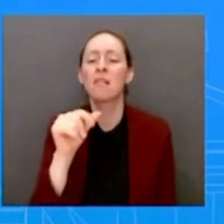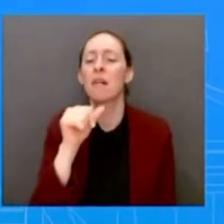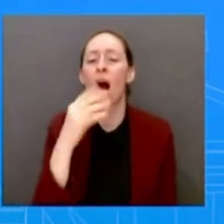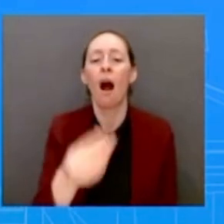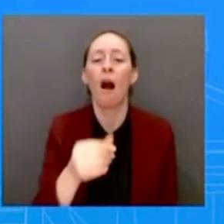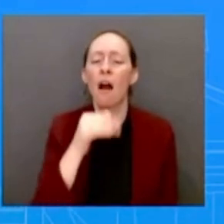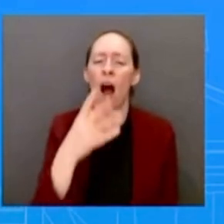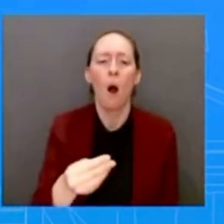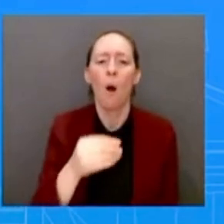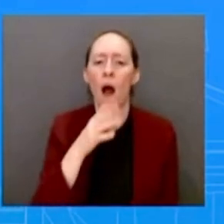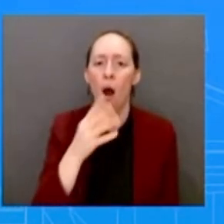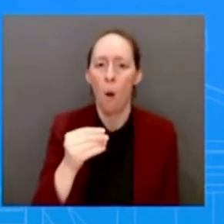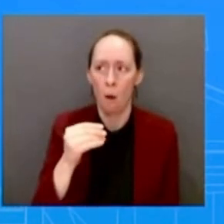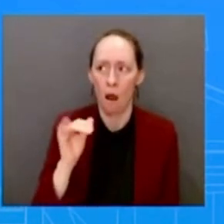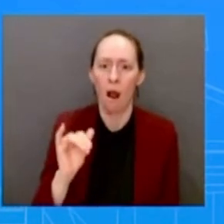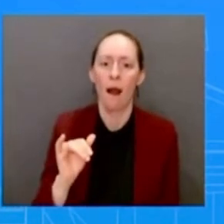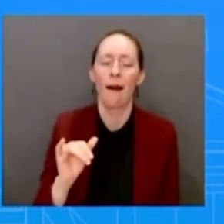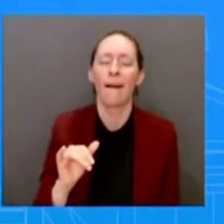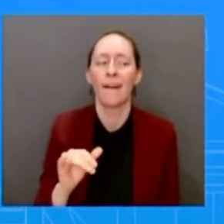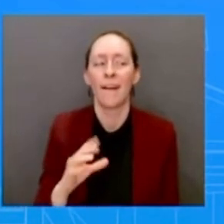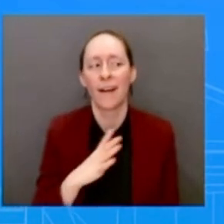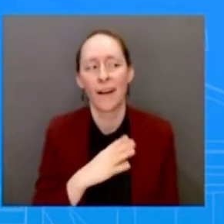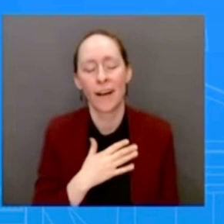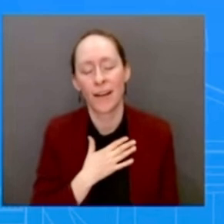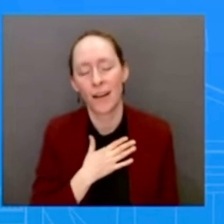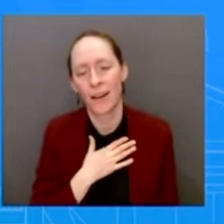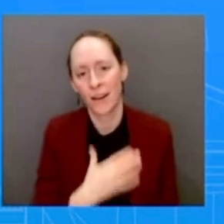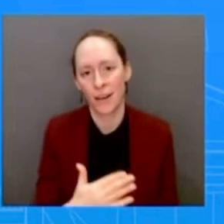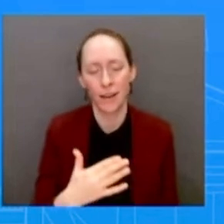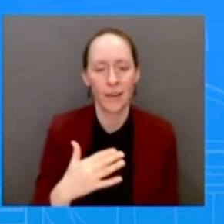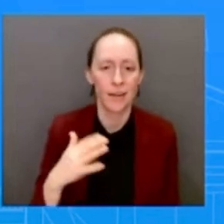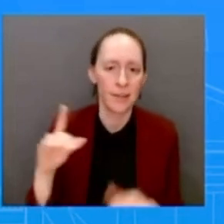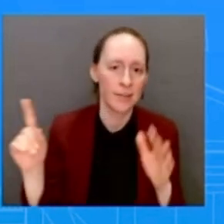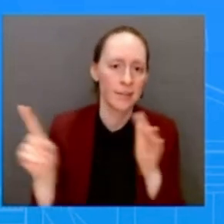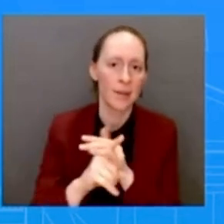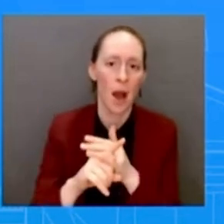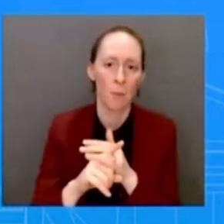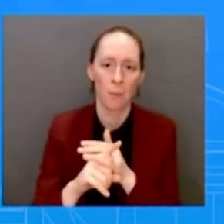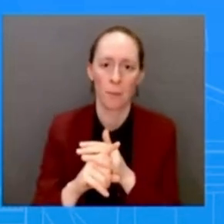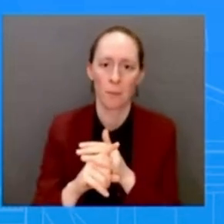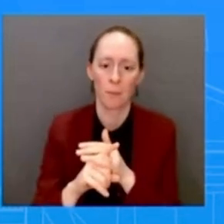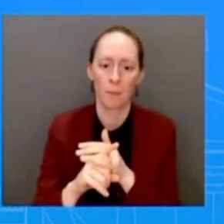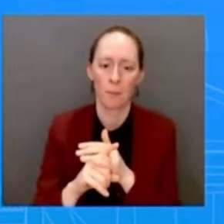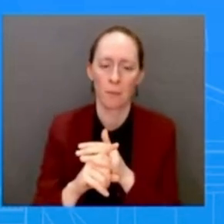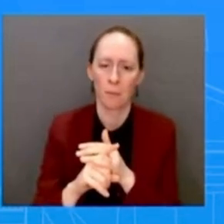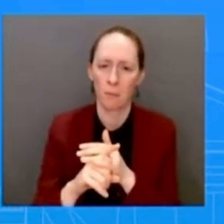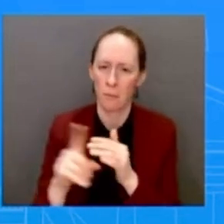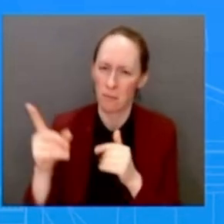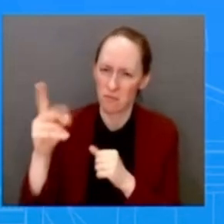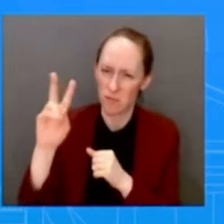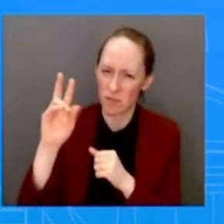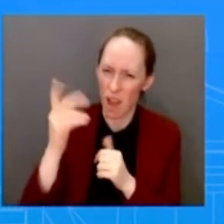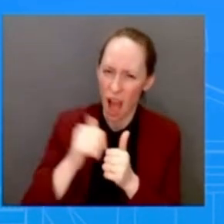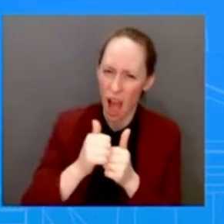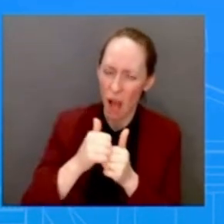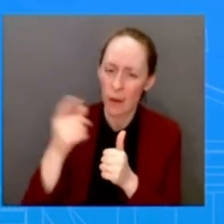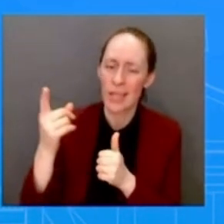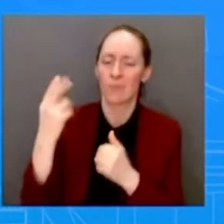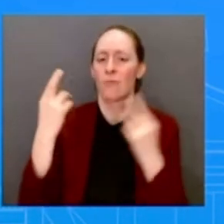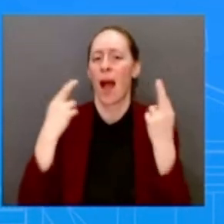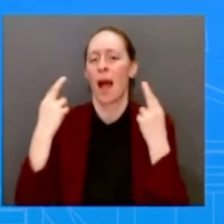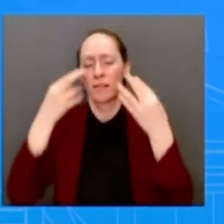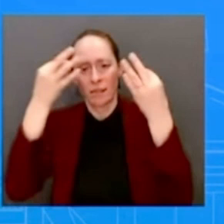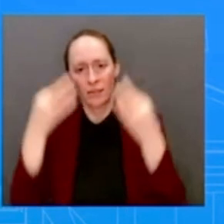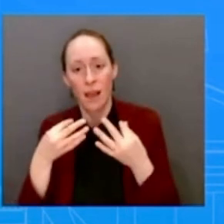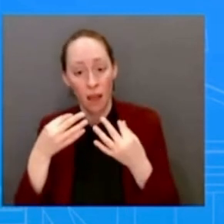Is it a specific deliverable that he can bring? Is it a specific invitation from local officials? Is it a certain kind of window where